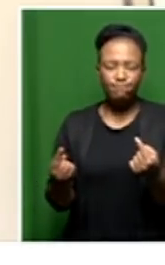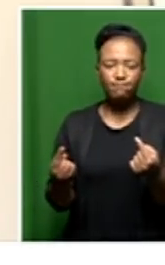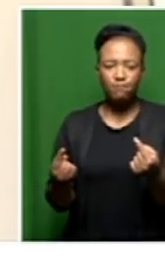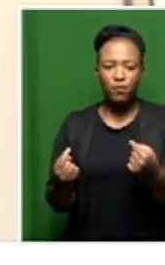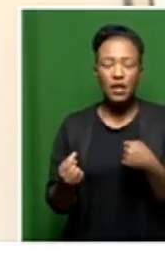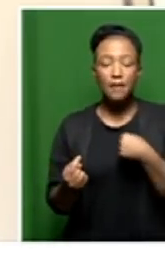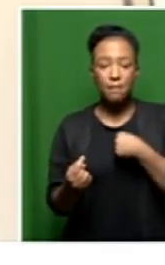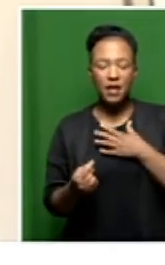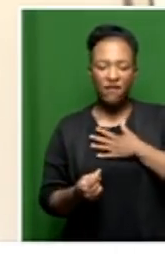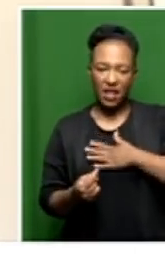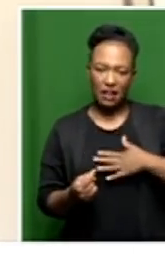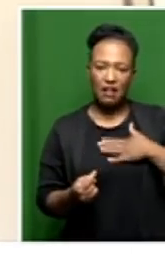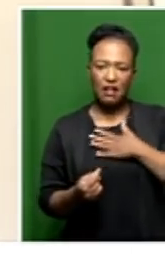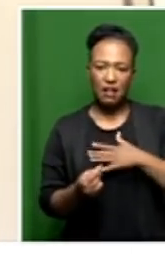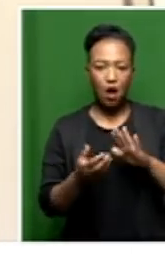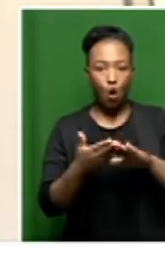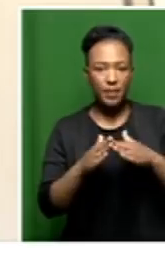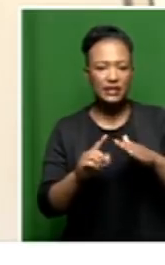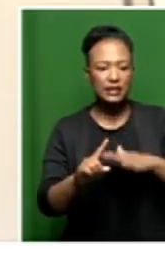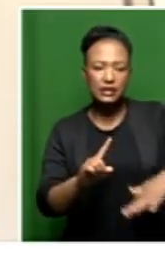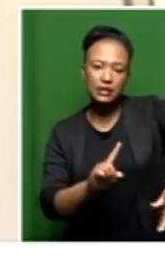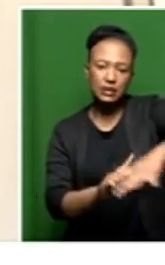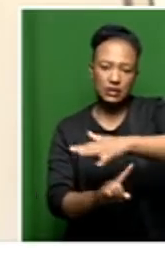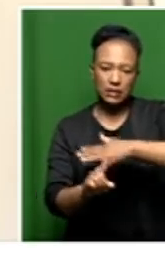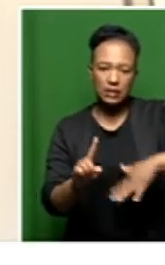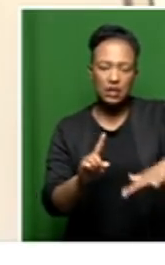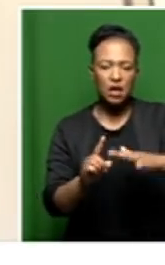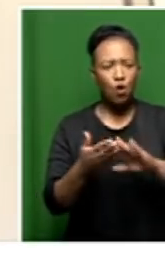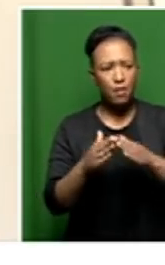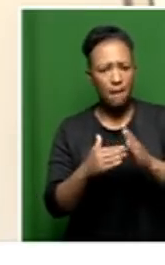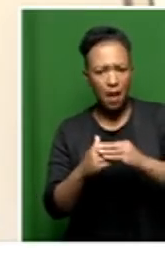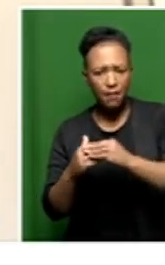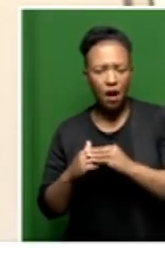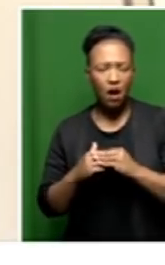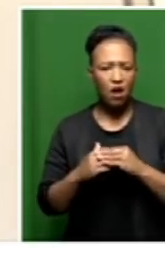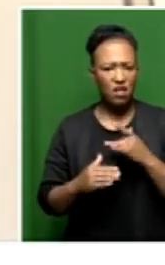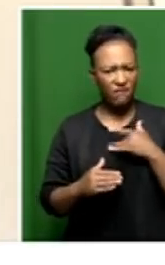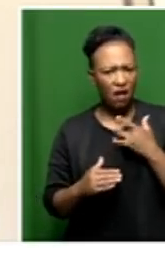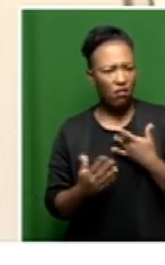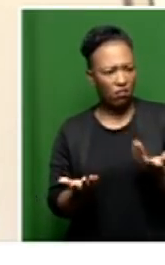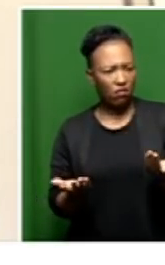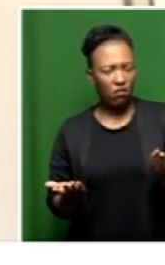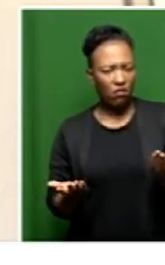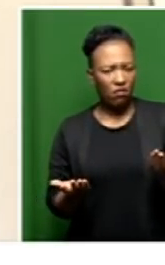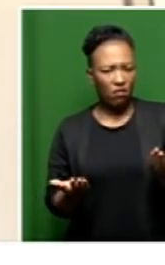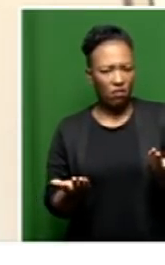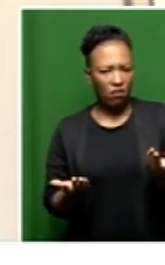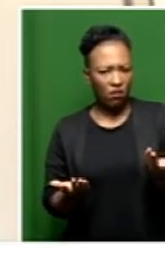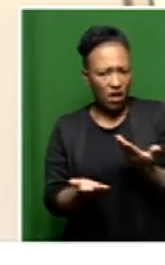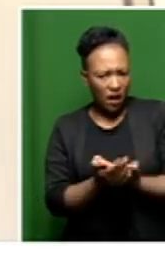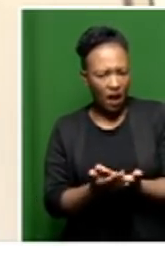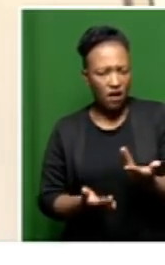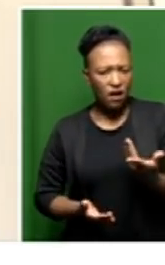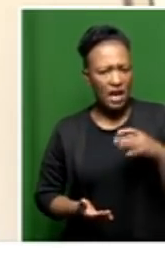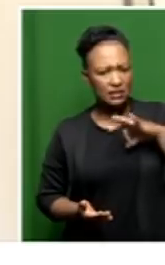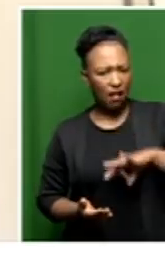I really feel the pain of the community members, some who feel they could be getting meaningful